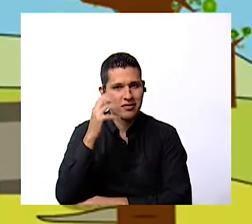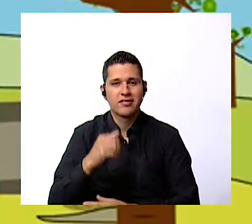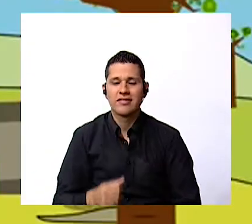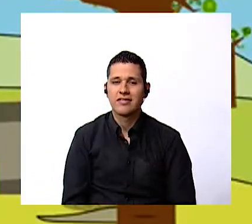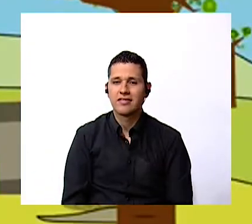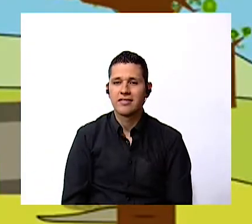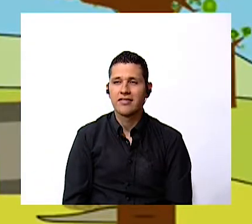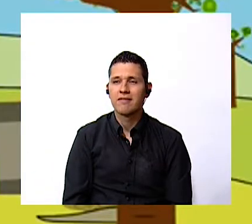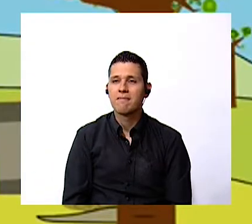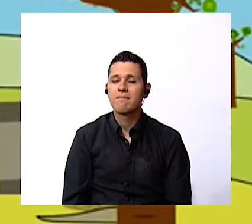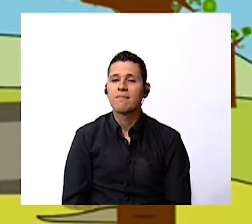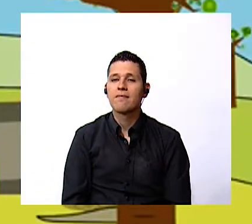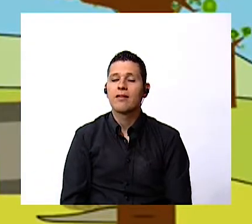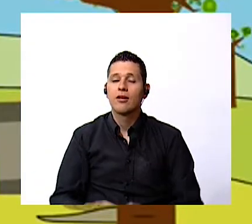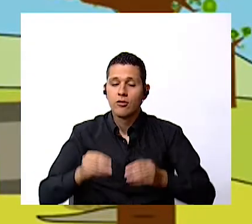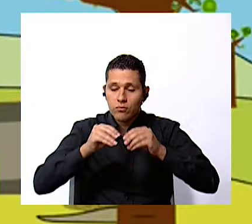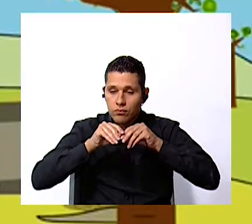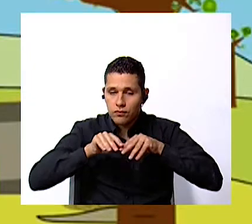savannah